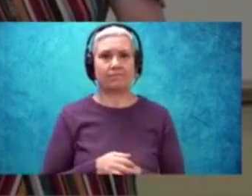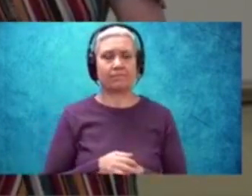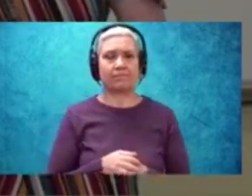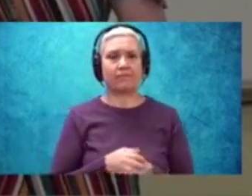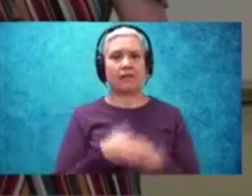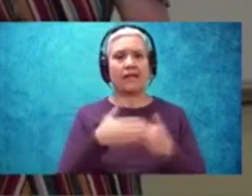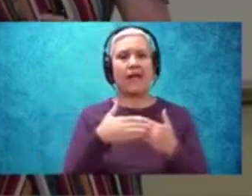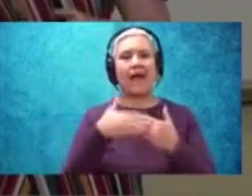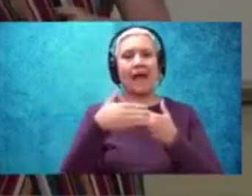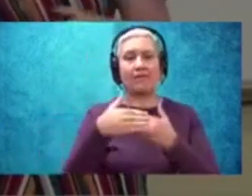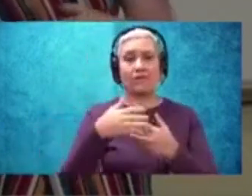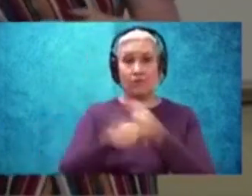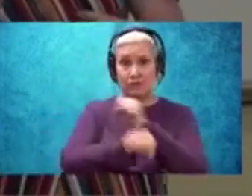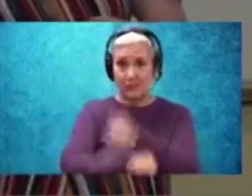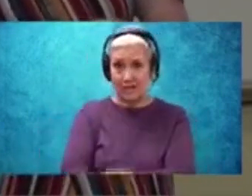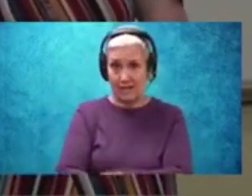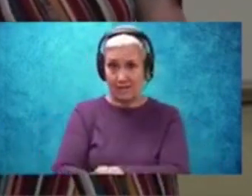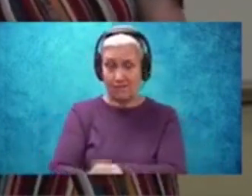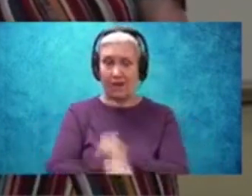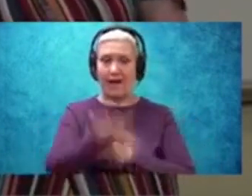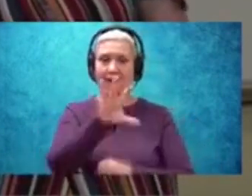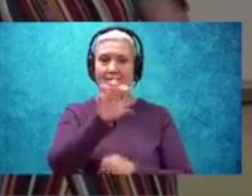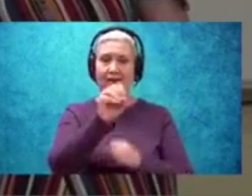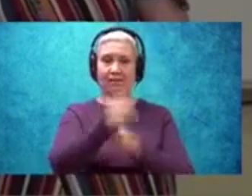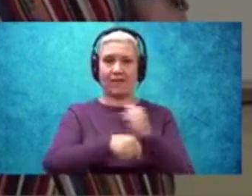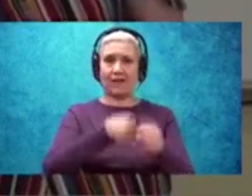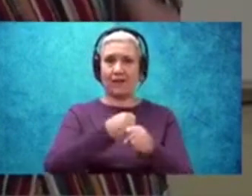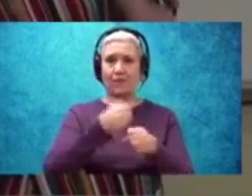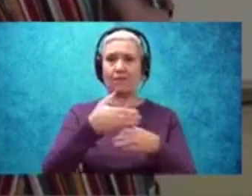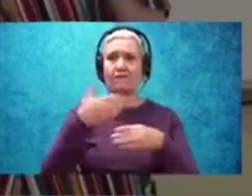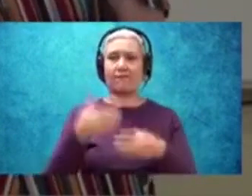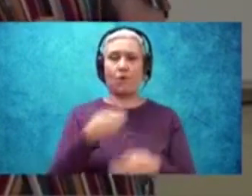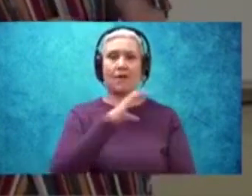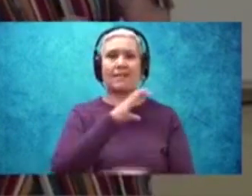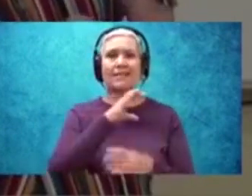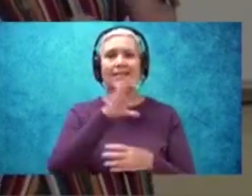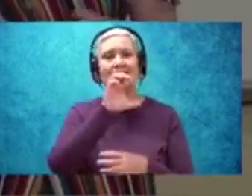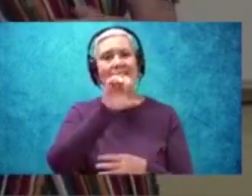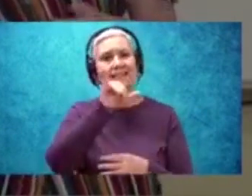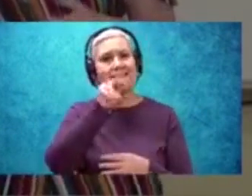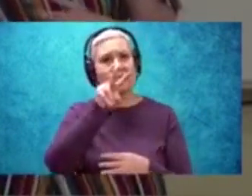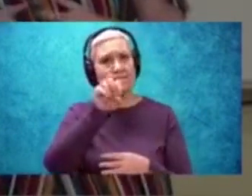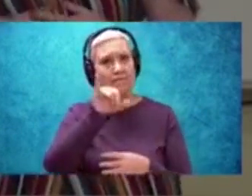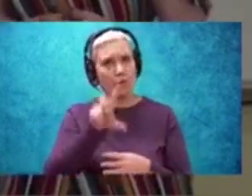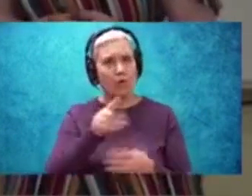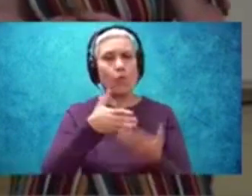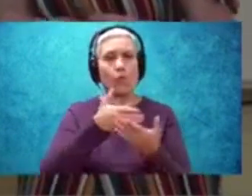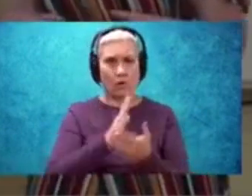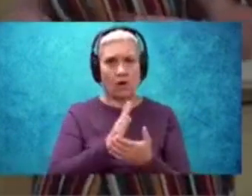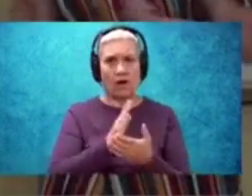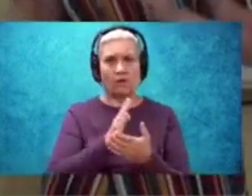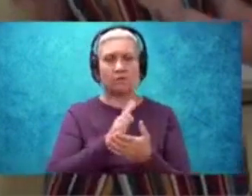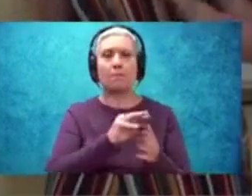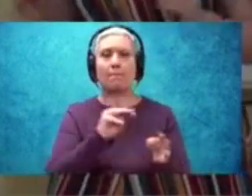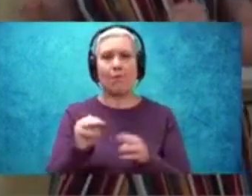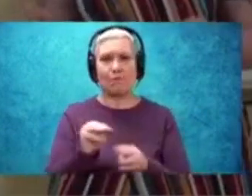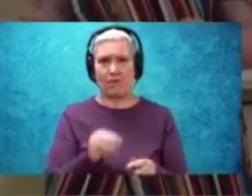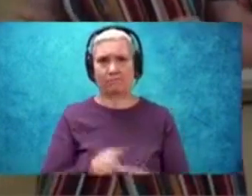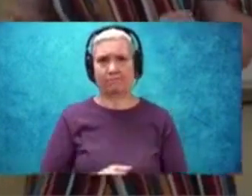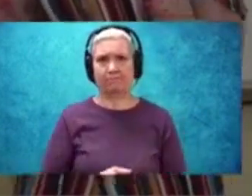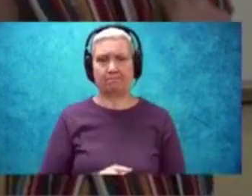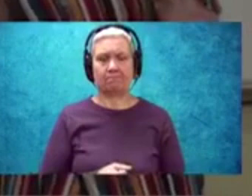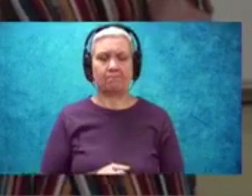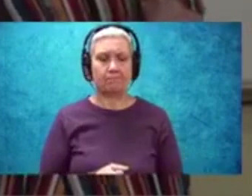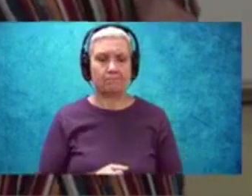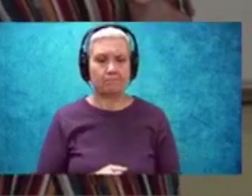Civil Rights Movement. So kind of keep that in mind as we're reading, okay? I'm going to read the poem for you. And as I'm